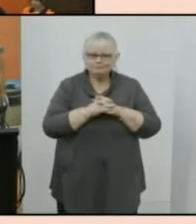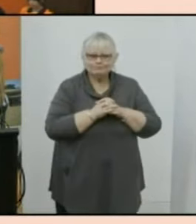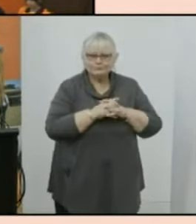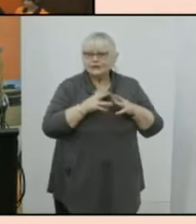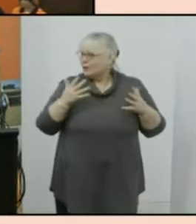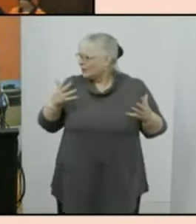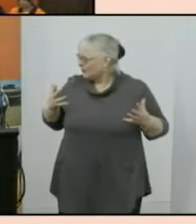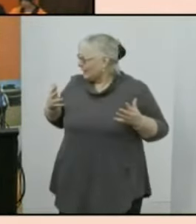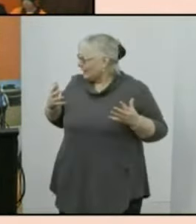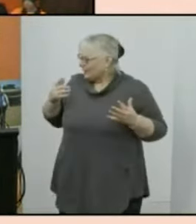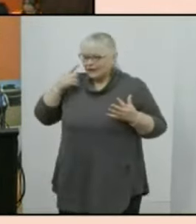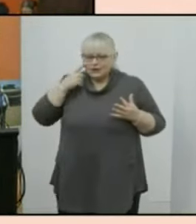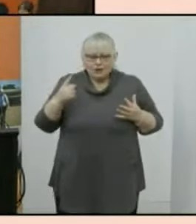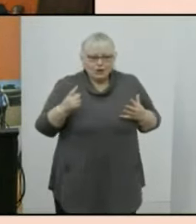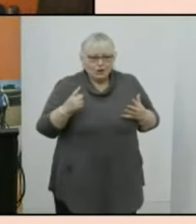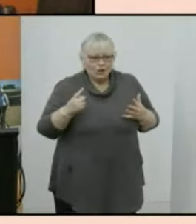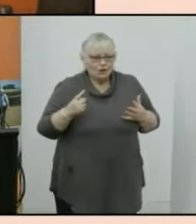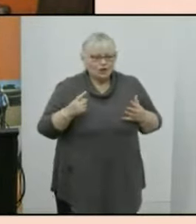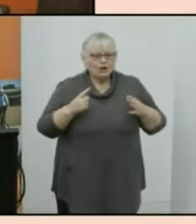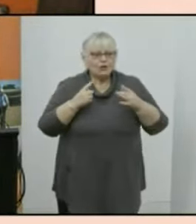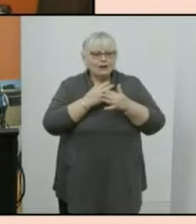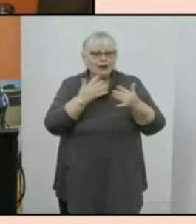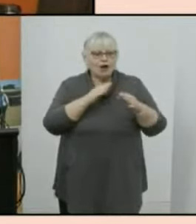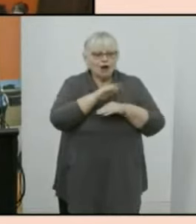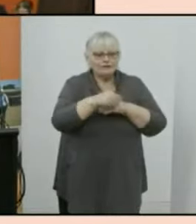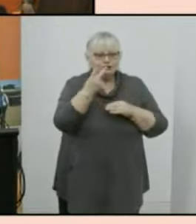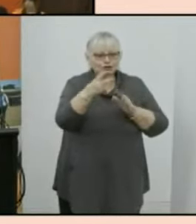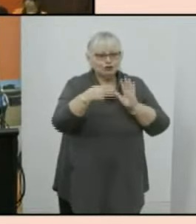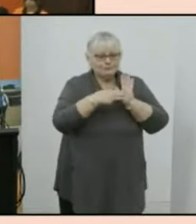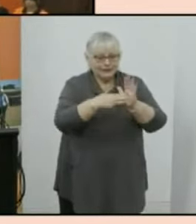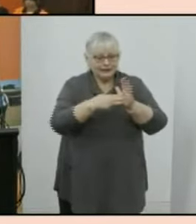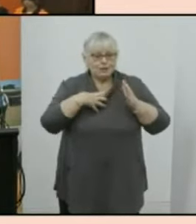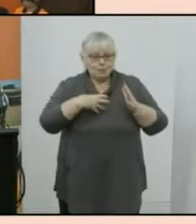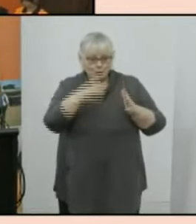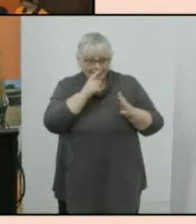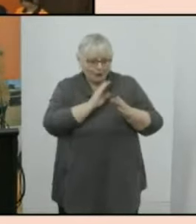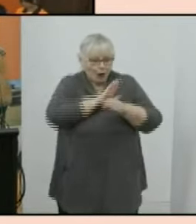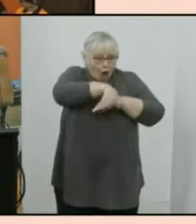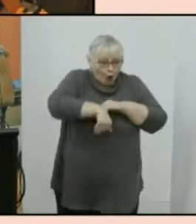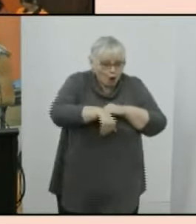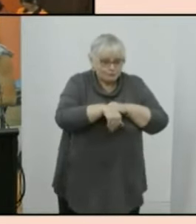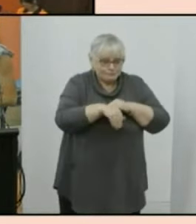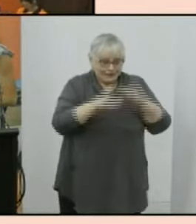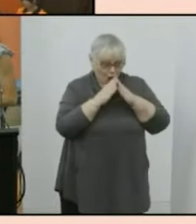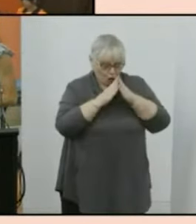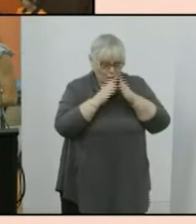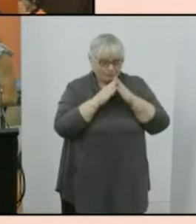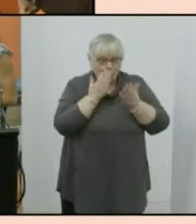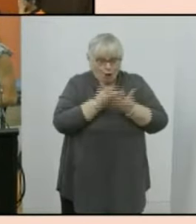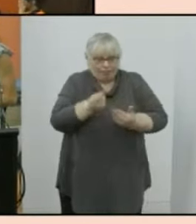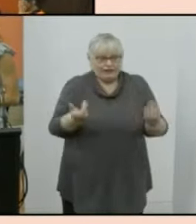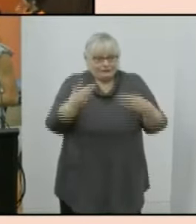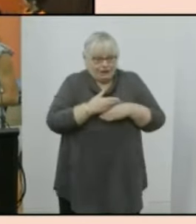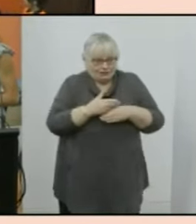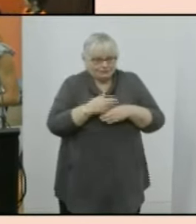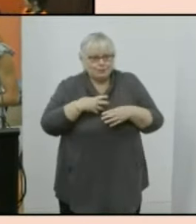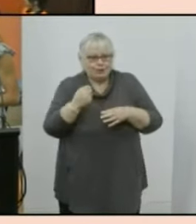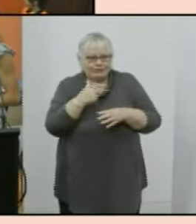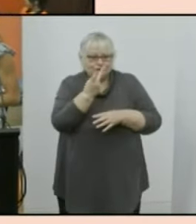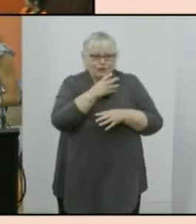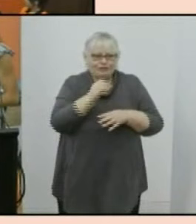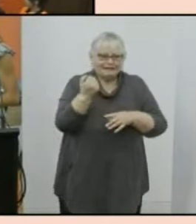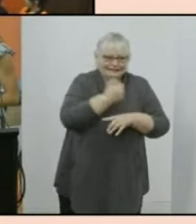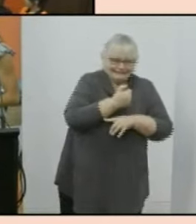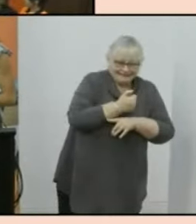well we saw that we counted over two million more people staying at home on census night than in 2016 uh